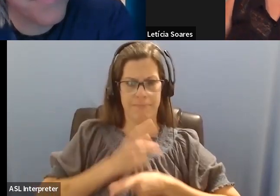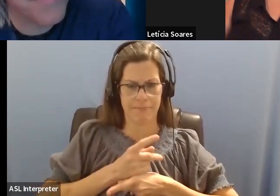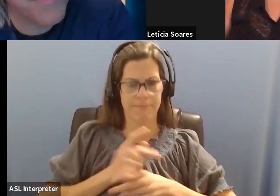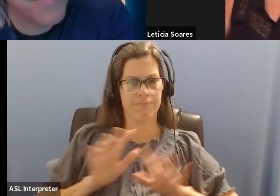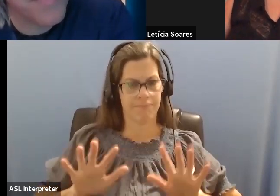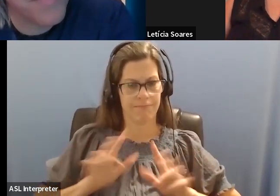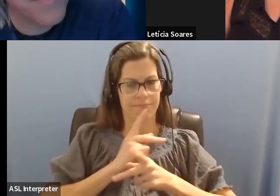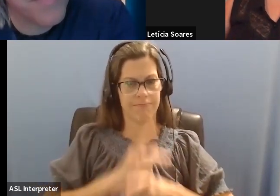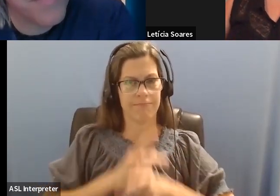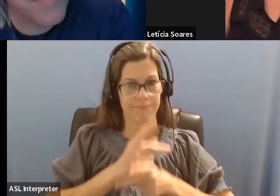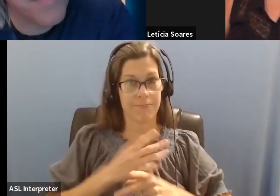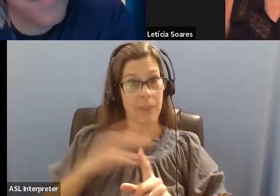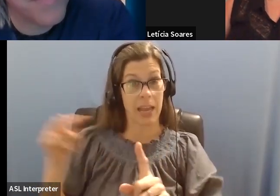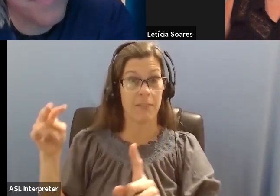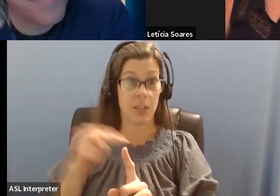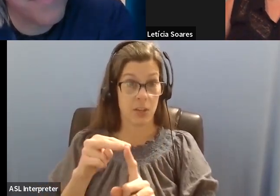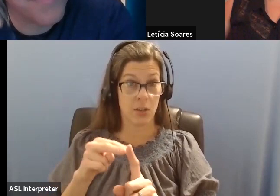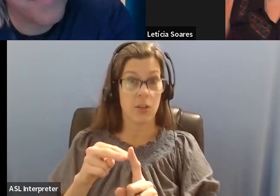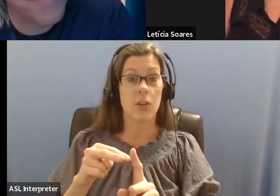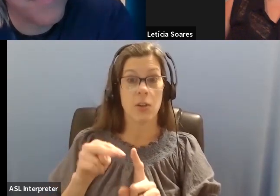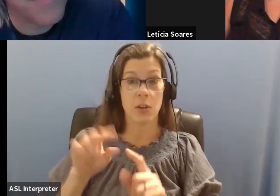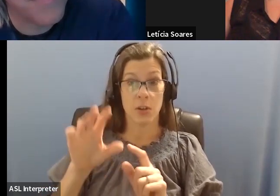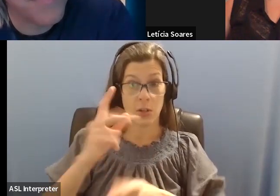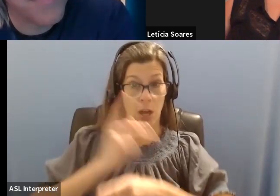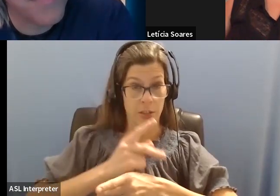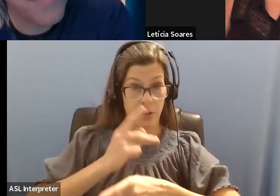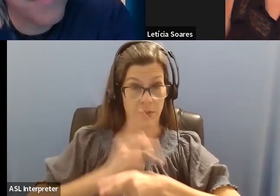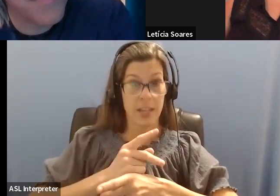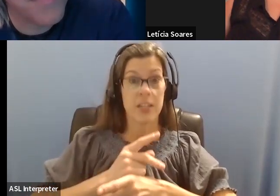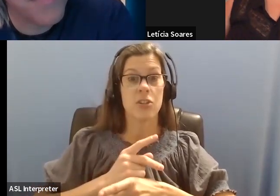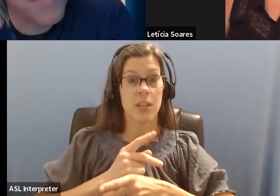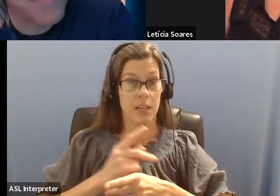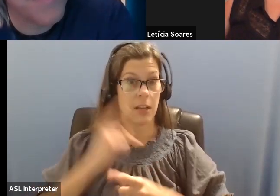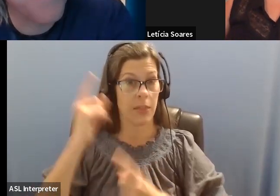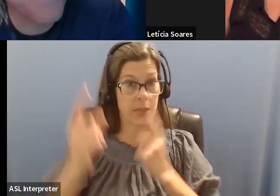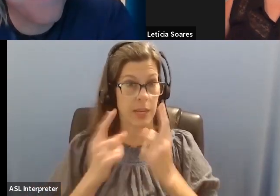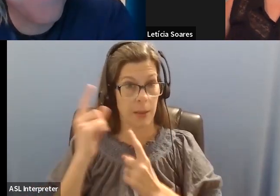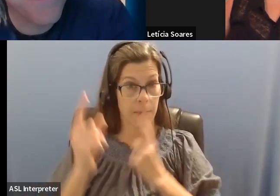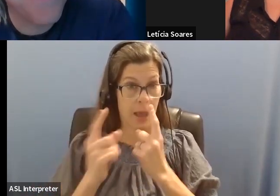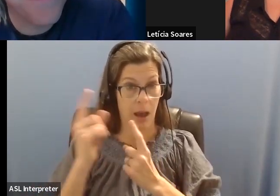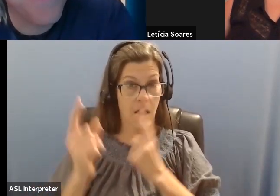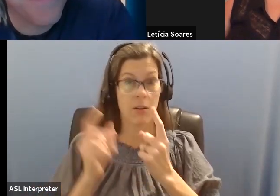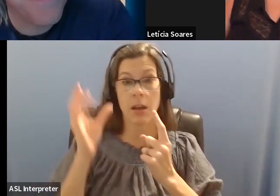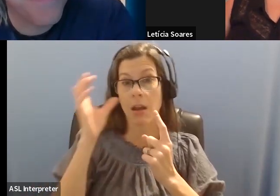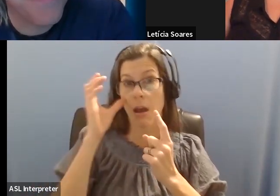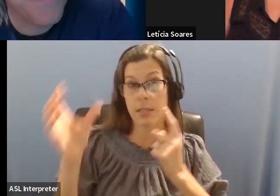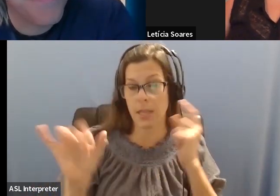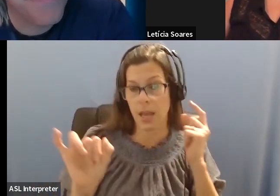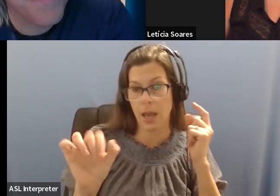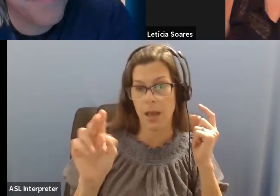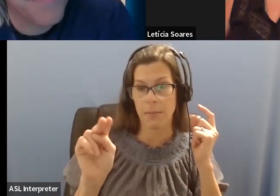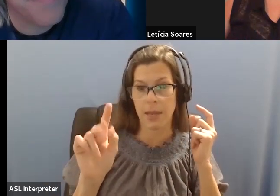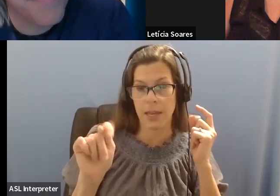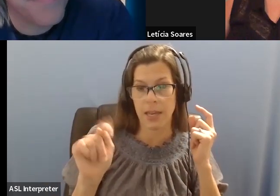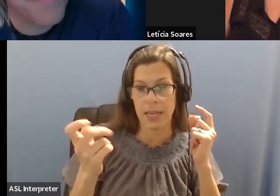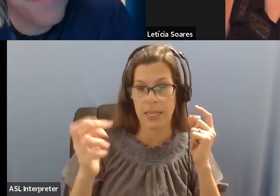conservation is taking into account intersectionality and taking into account, you know,